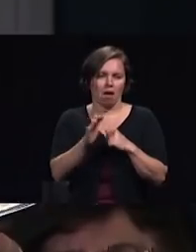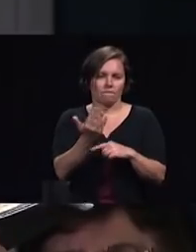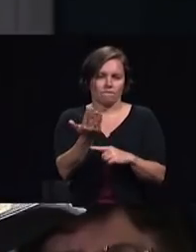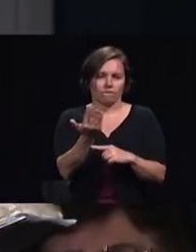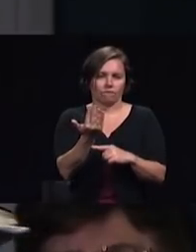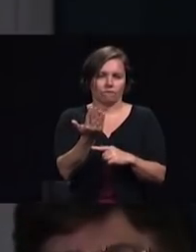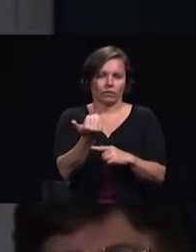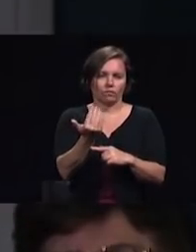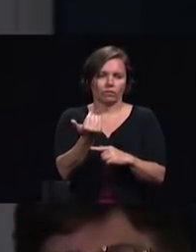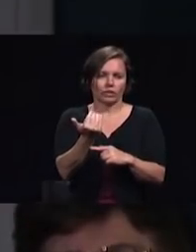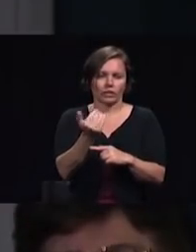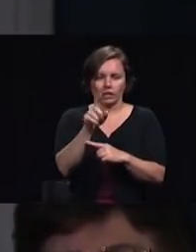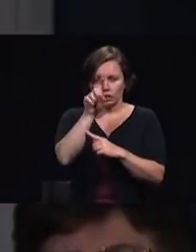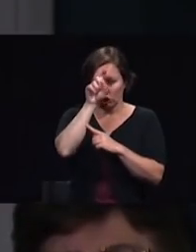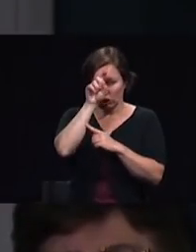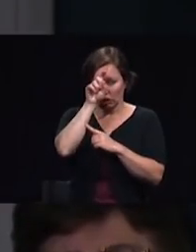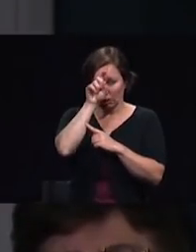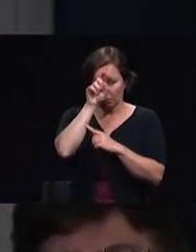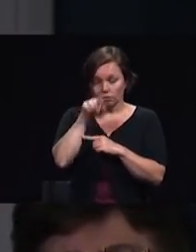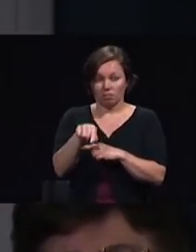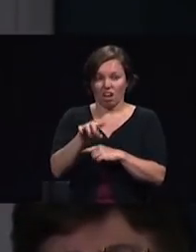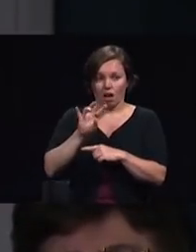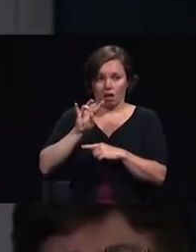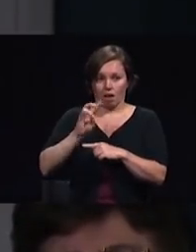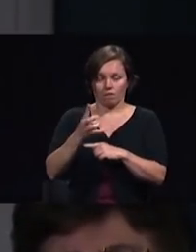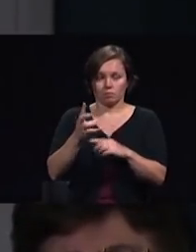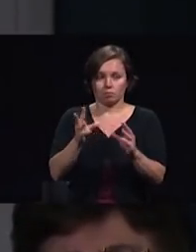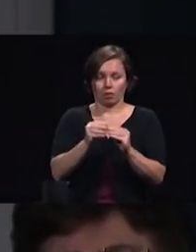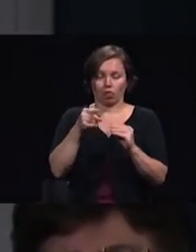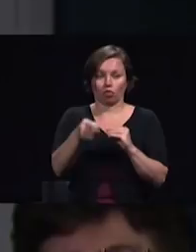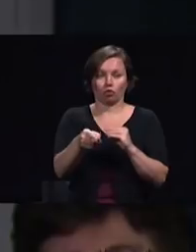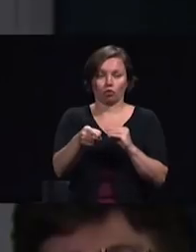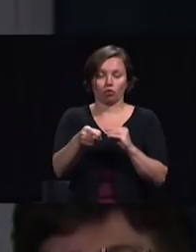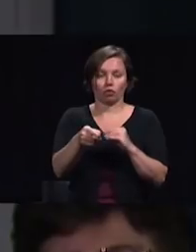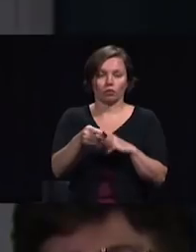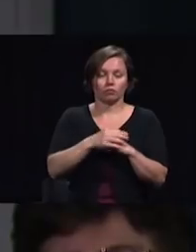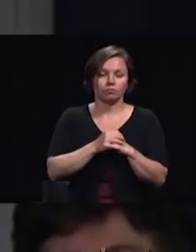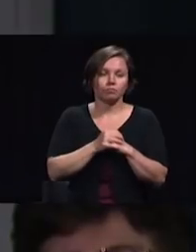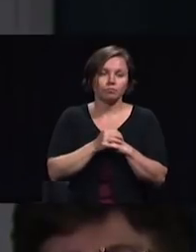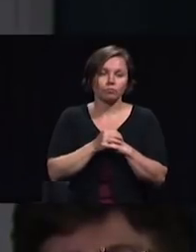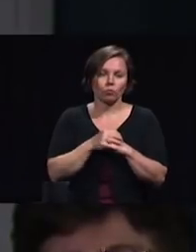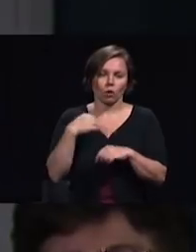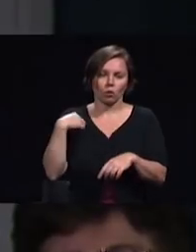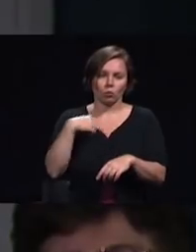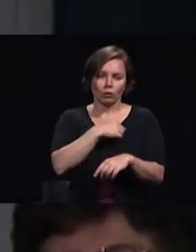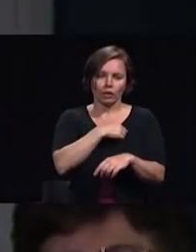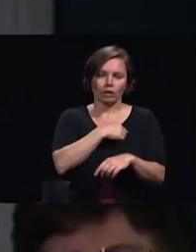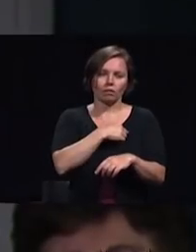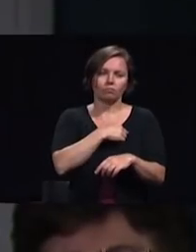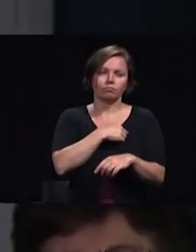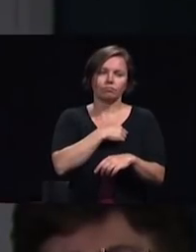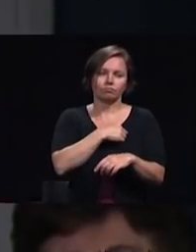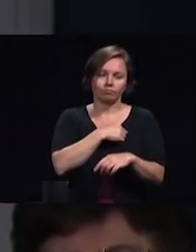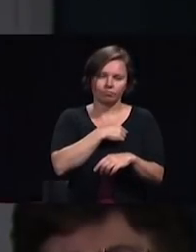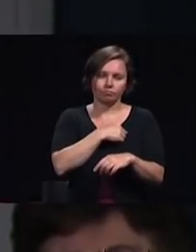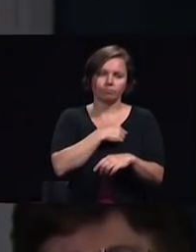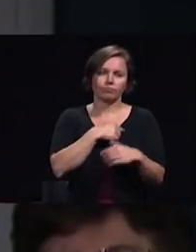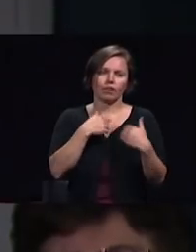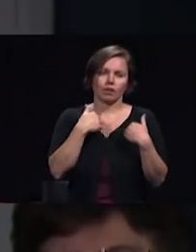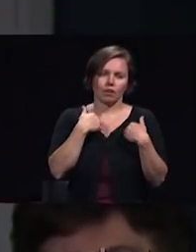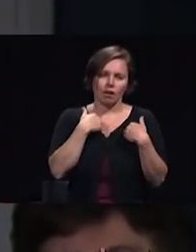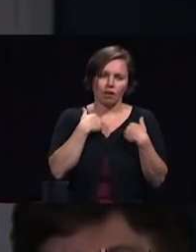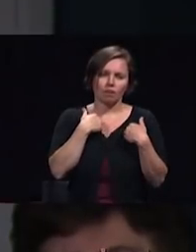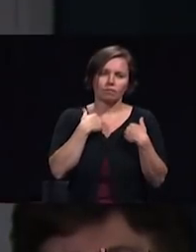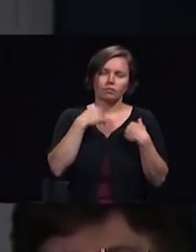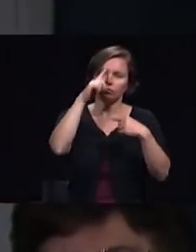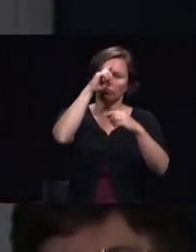massive auditorium much larger than the one we're sitting in today so we have been dreaming and praying